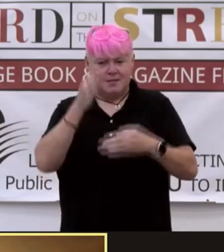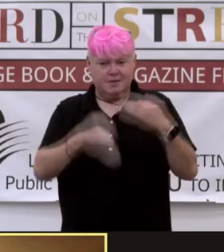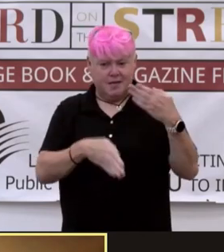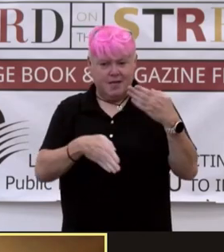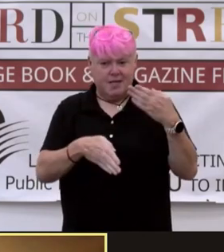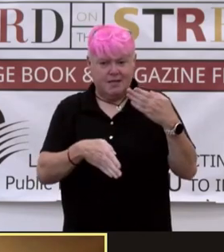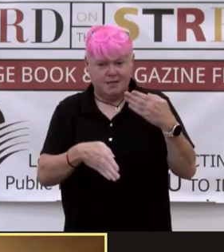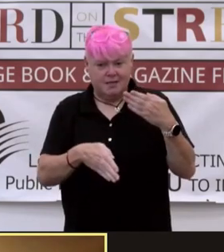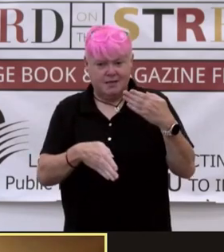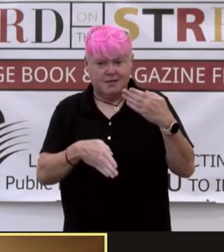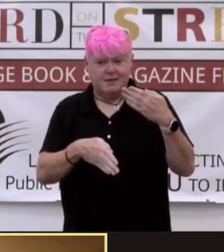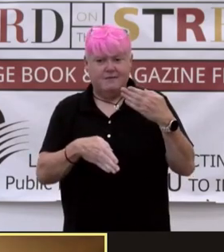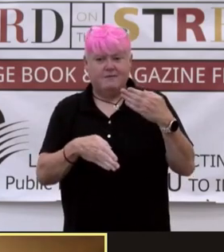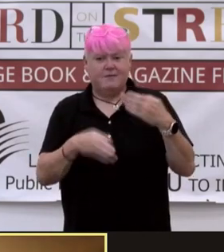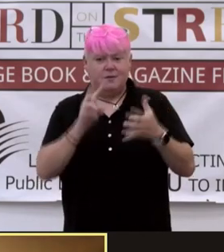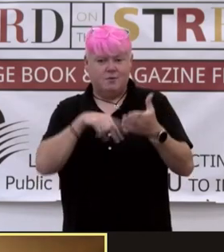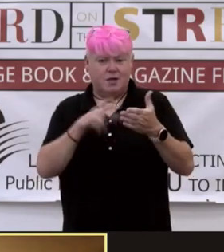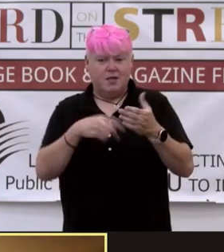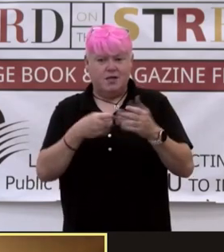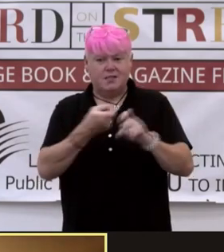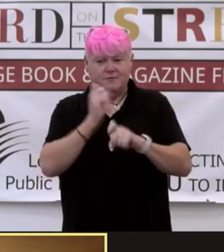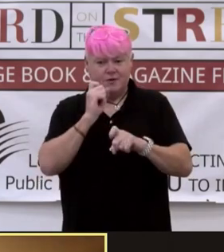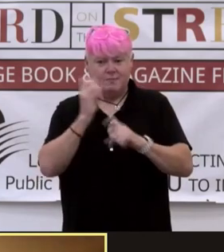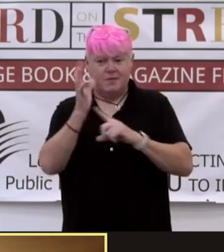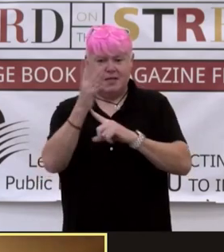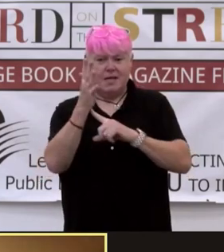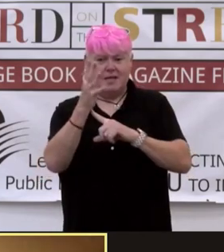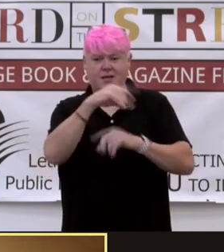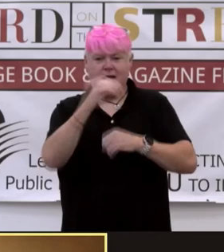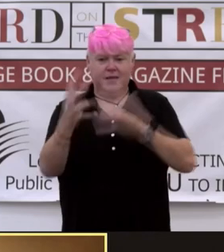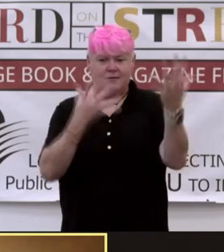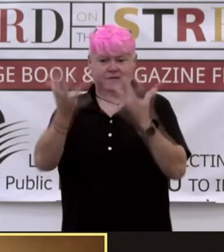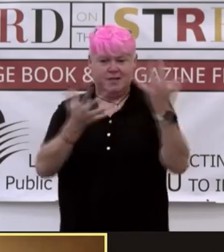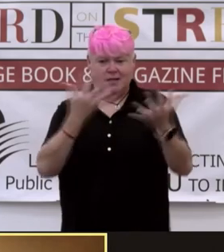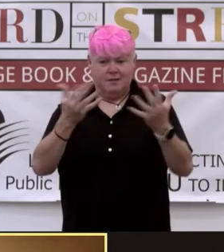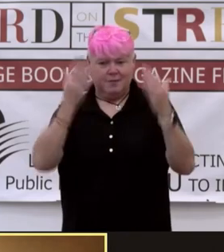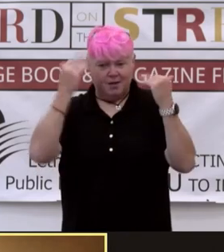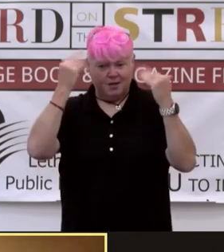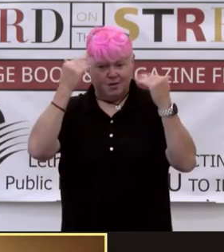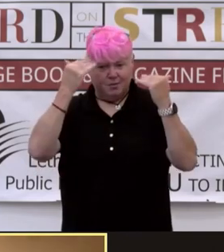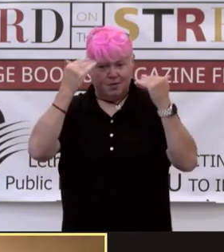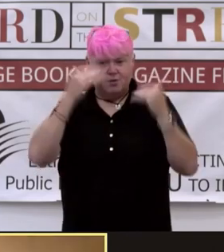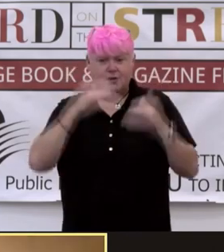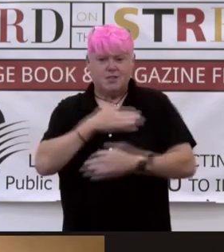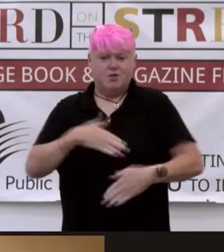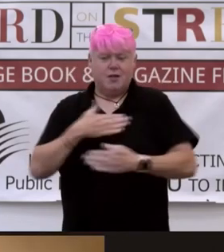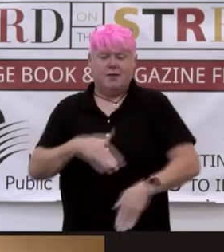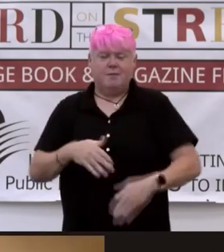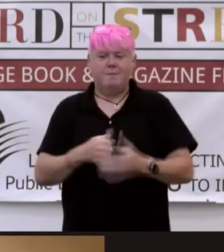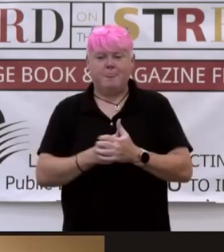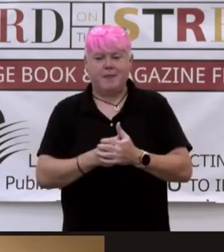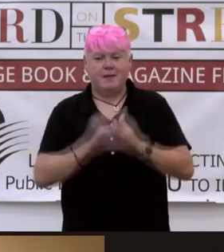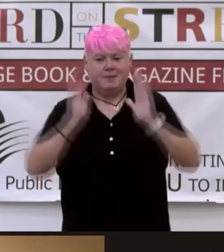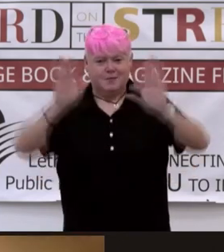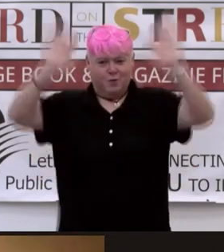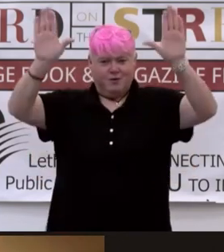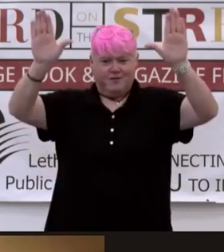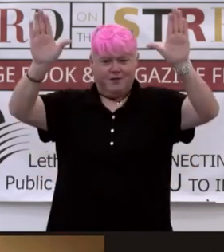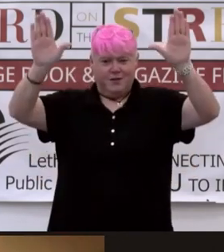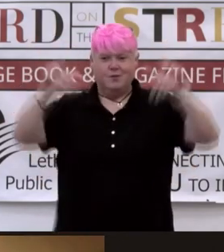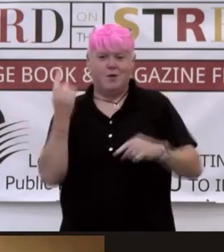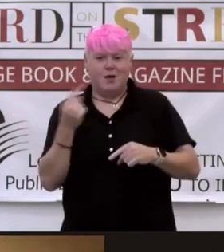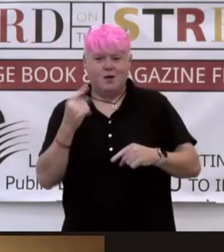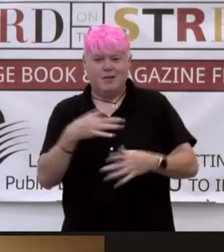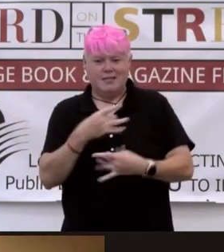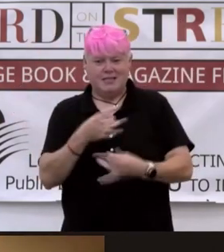the readings from The Candle and the Flame. I hope you enjoyed them. It was awesome. We always like hearing